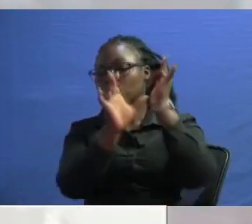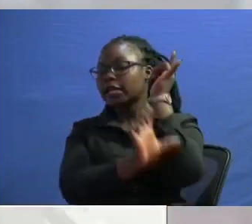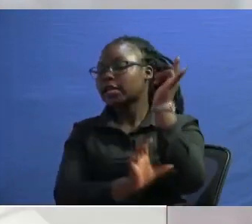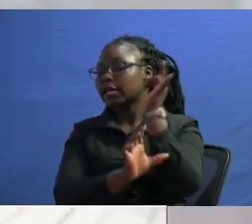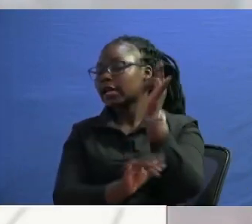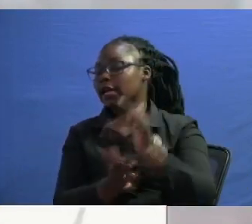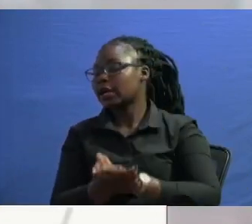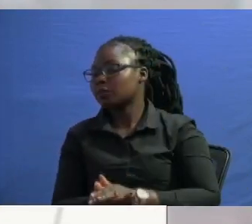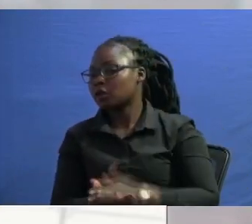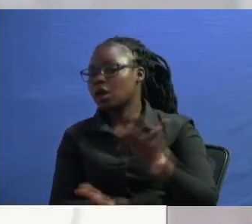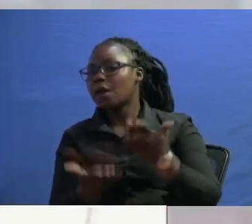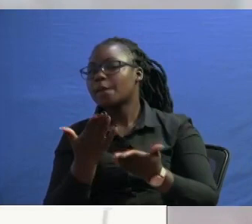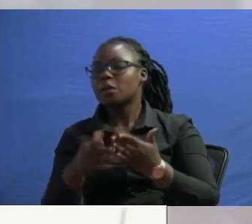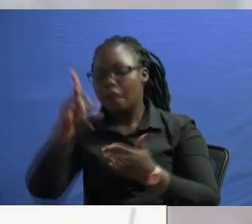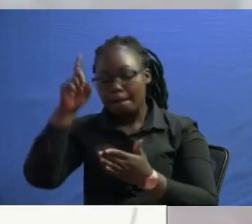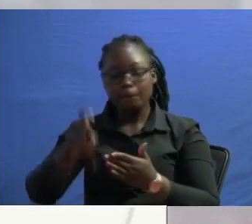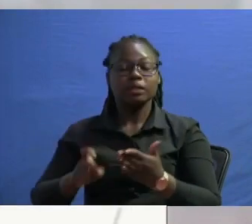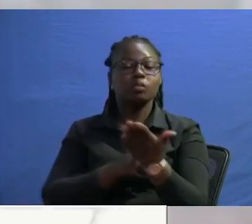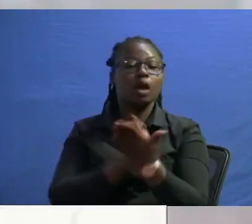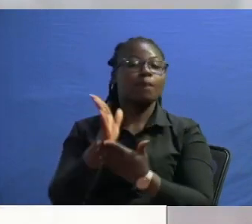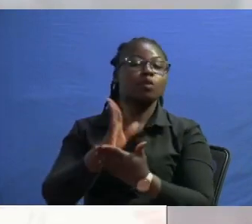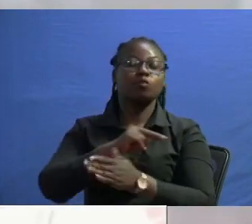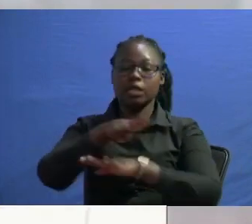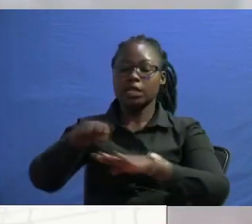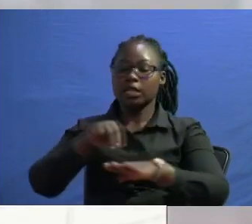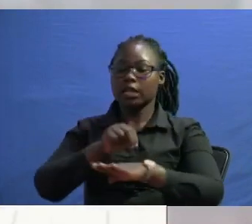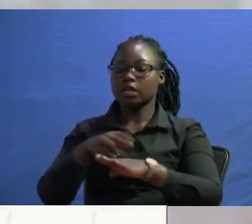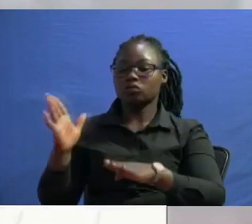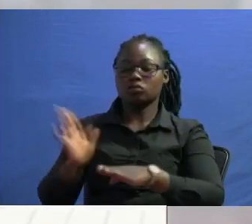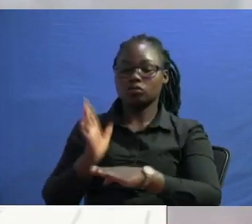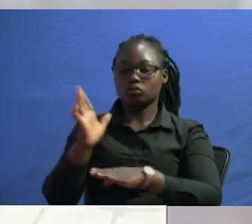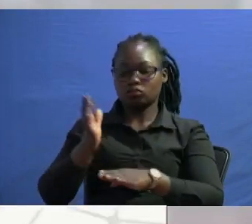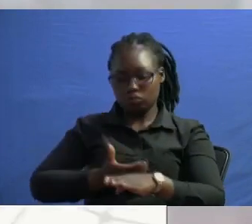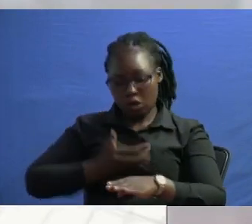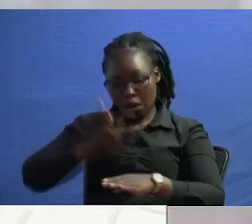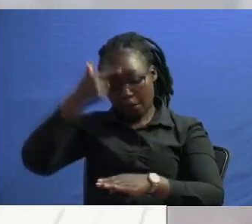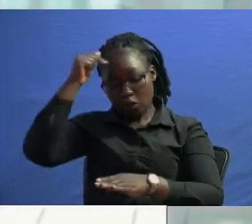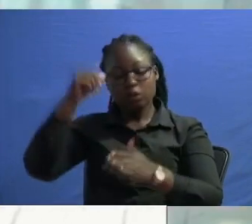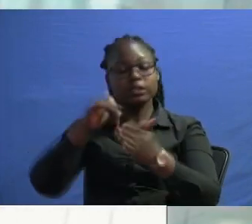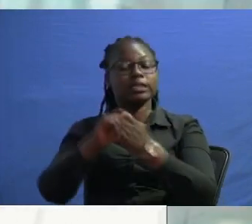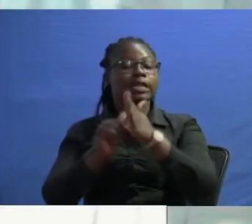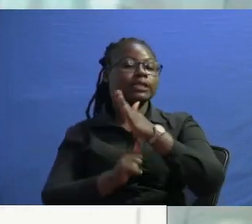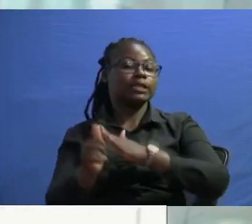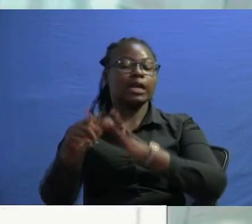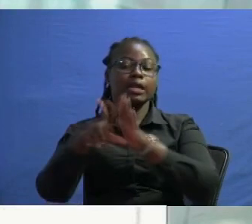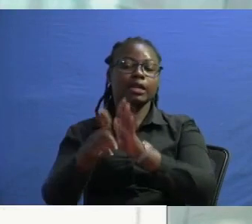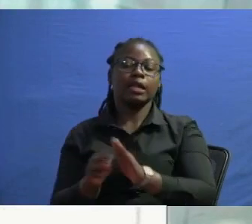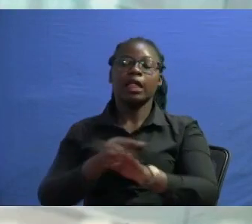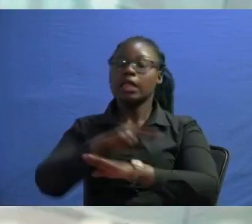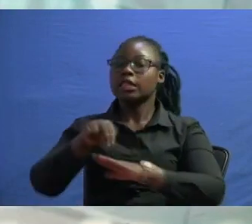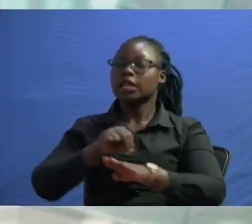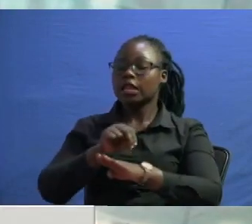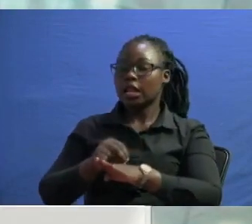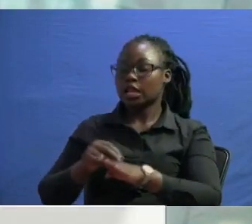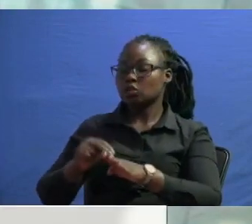them must be actually must be approved by the national security council because that is under the law the second the national security council